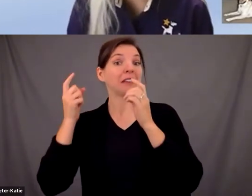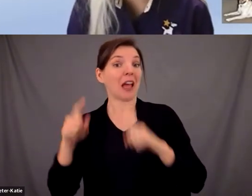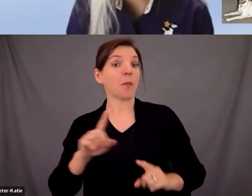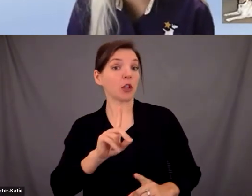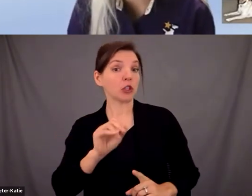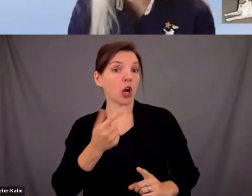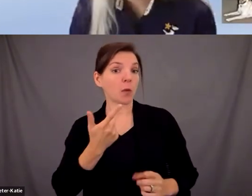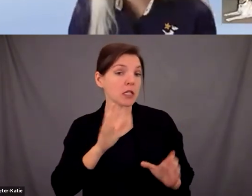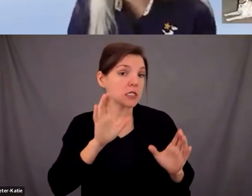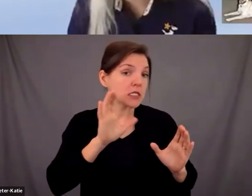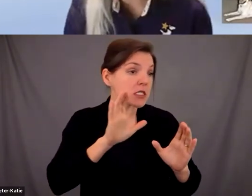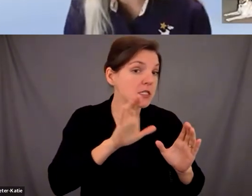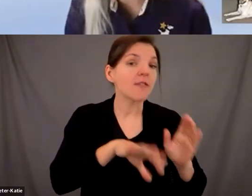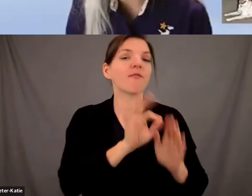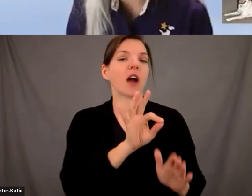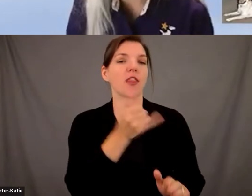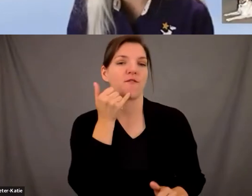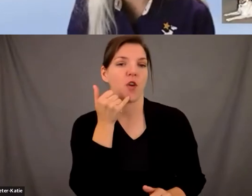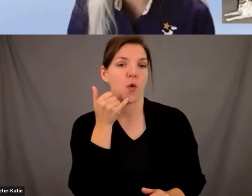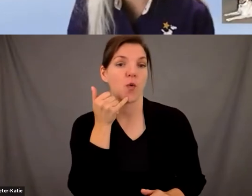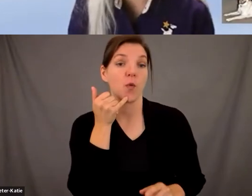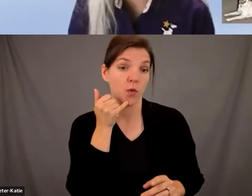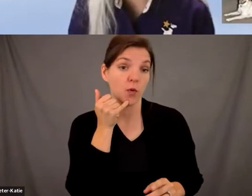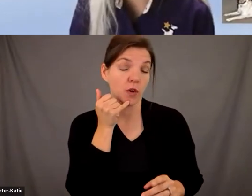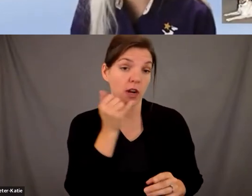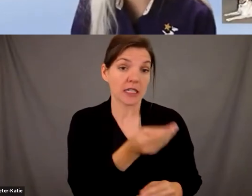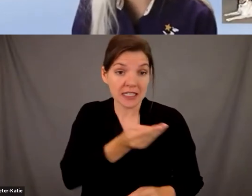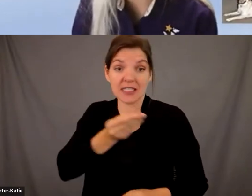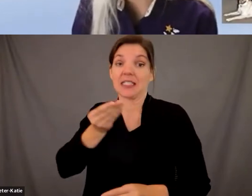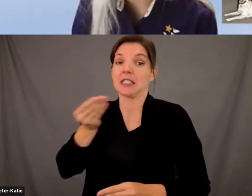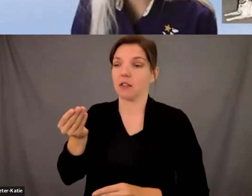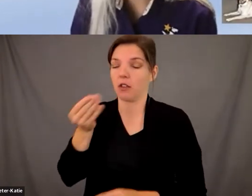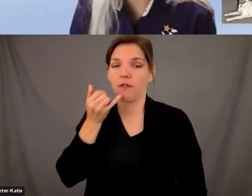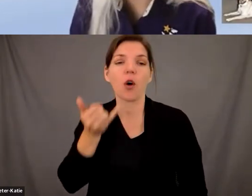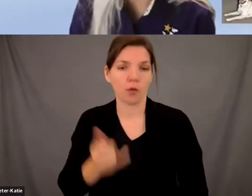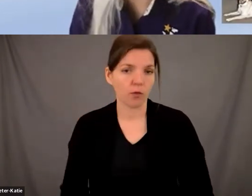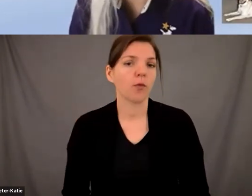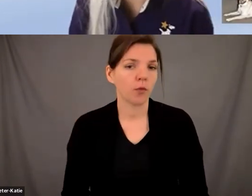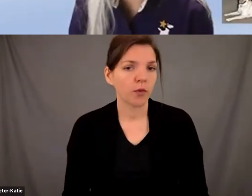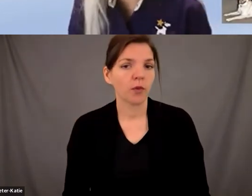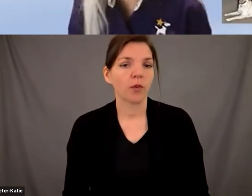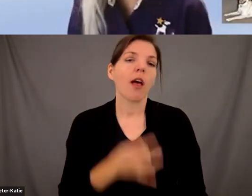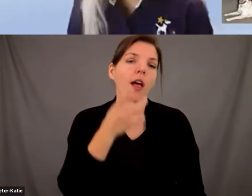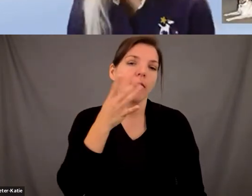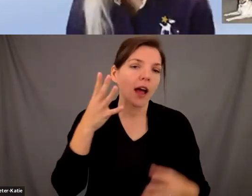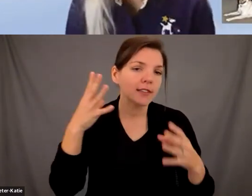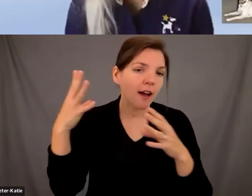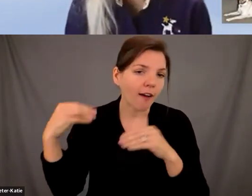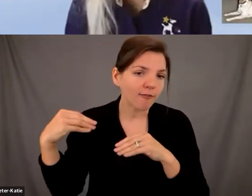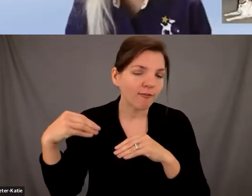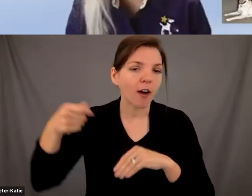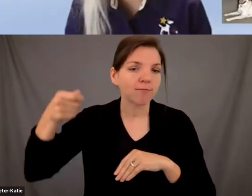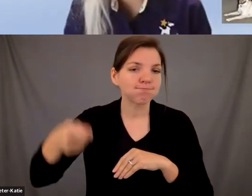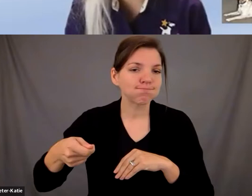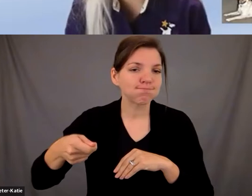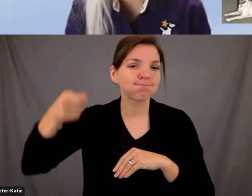the phone um so a lot of things like that just to help their partners out and turn lights off and on it's we do train